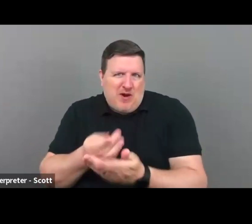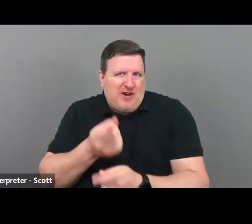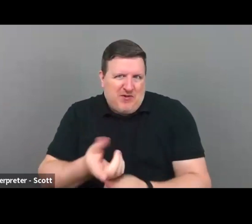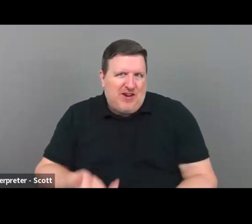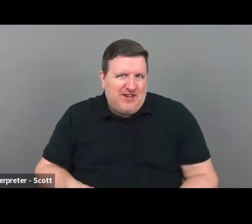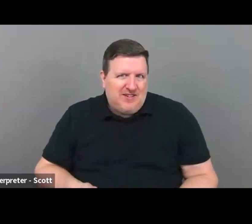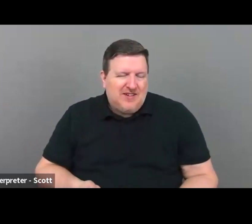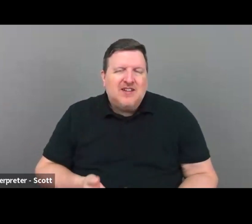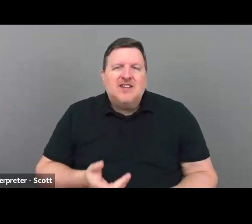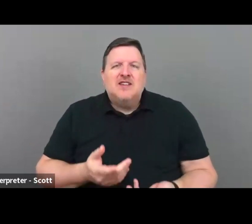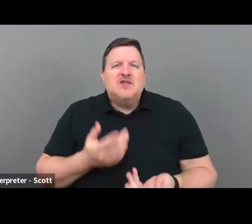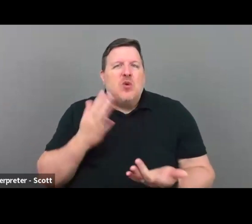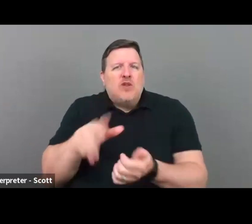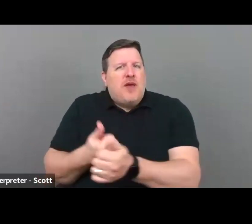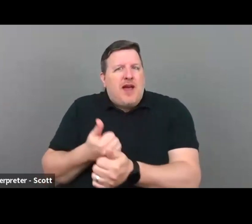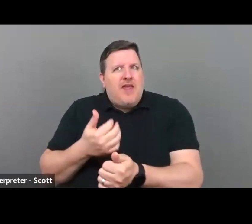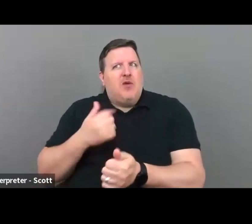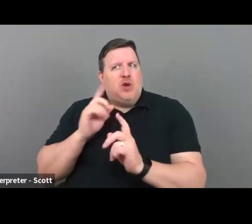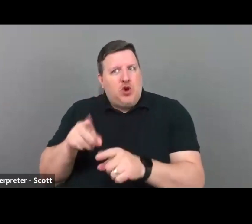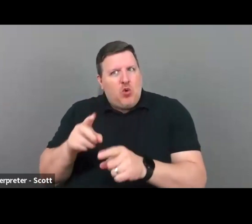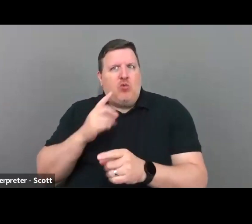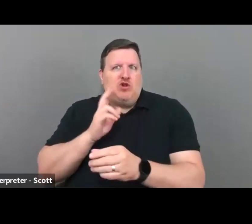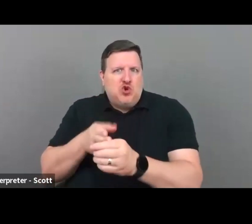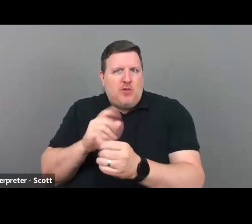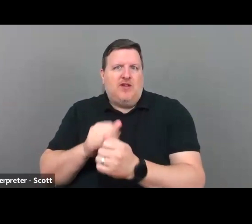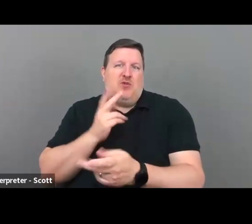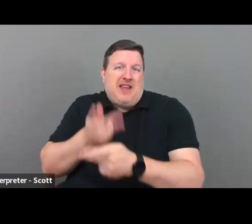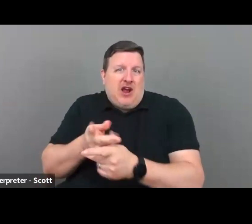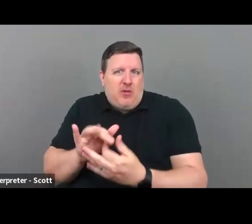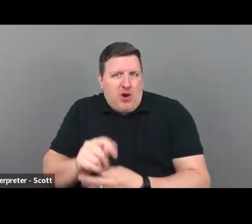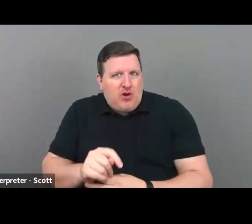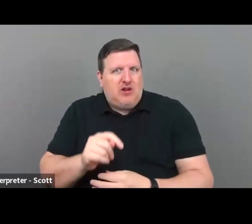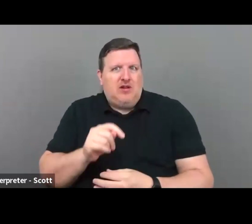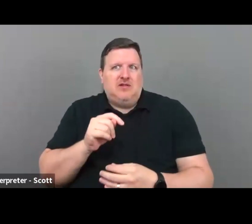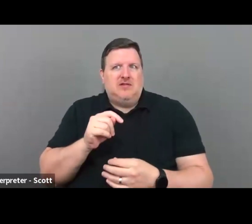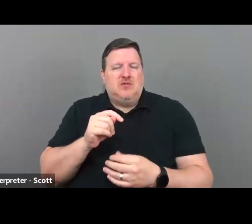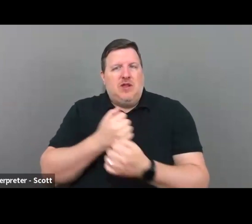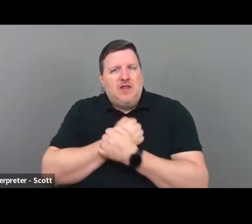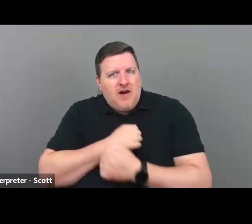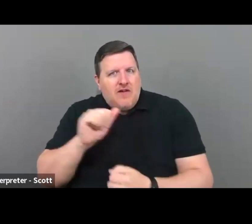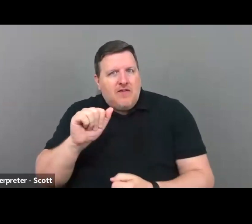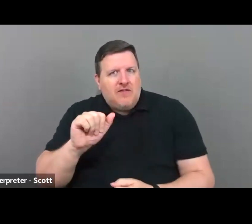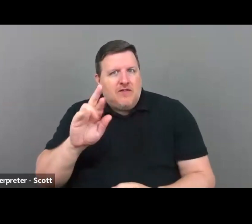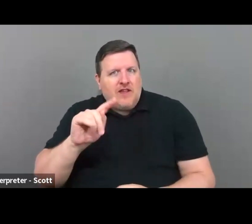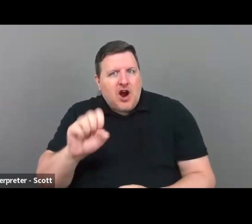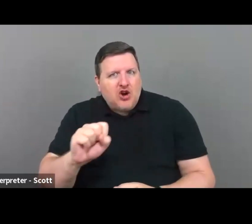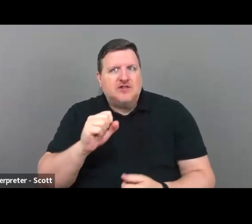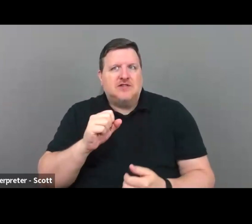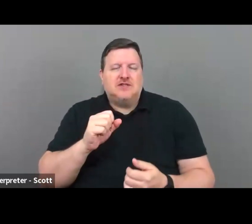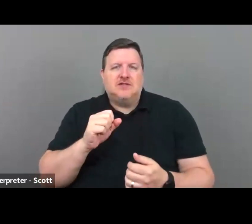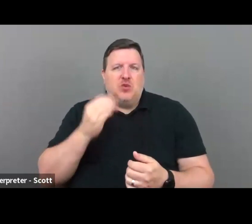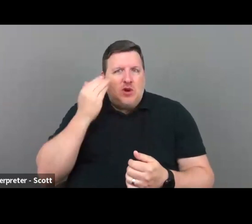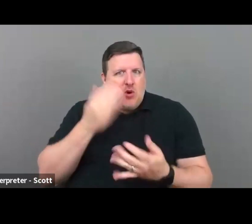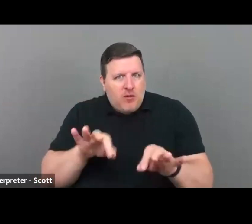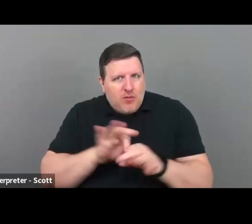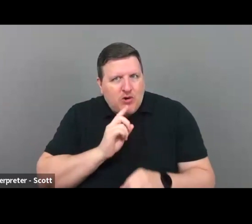Right. We go because we care about it. We love the arts. We know how important they are. And I think if you can talk to